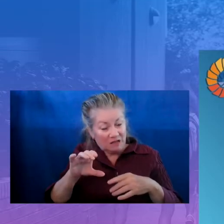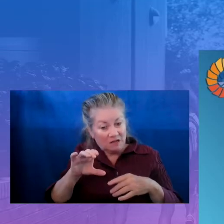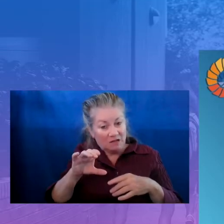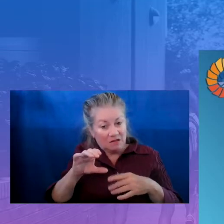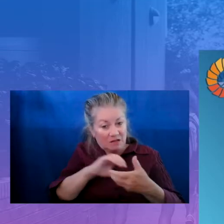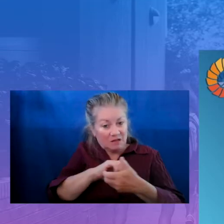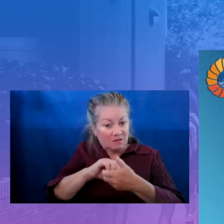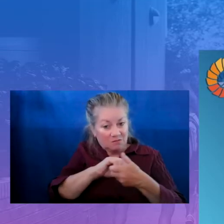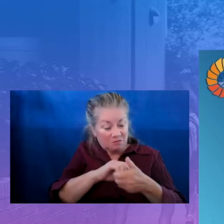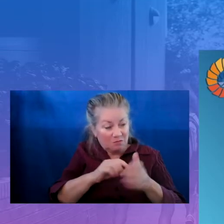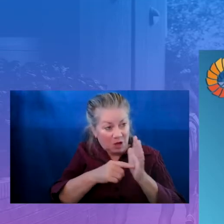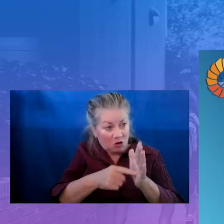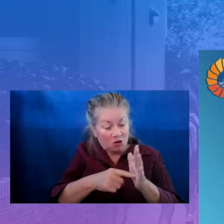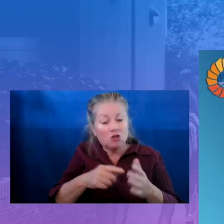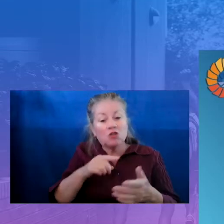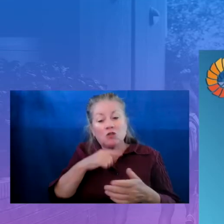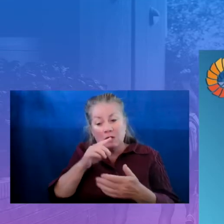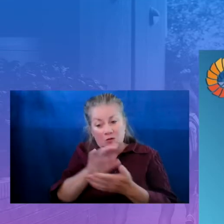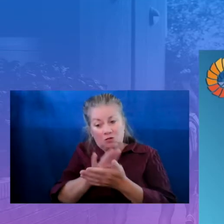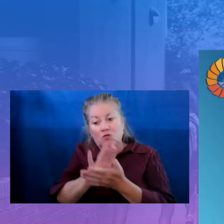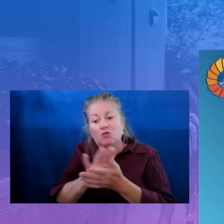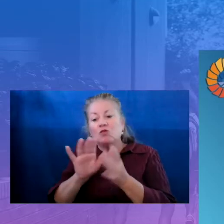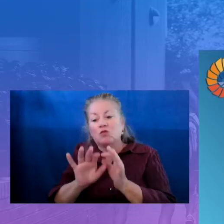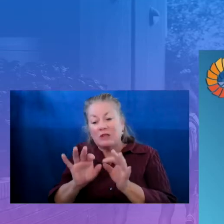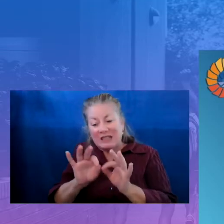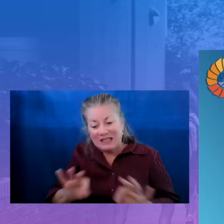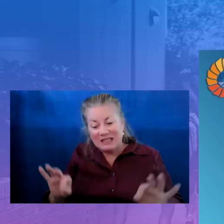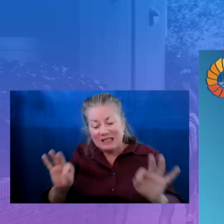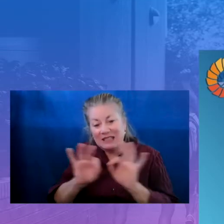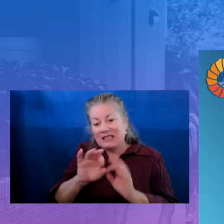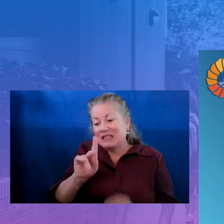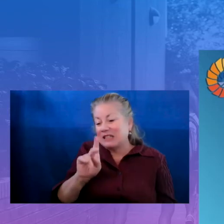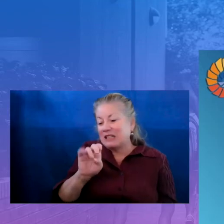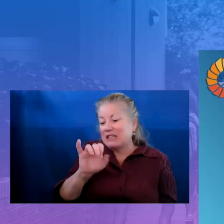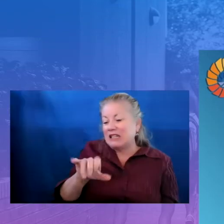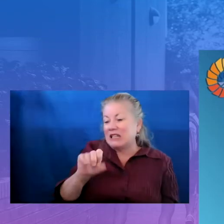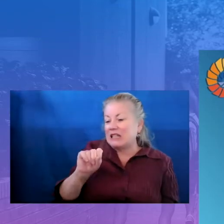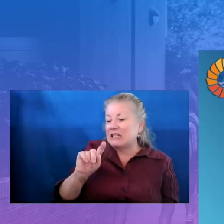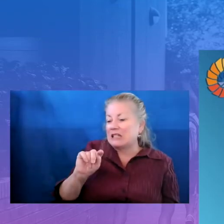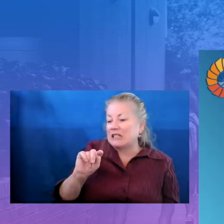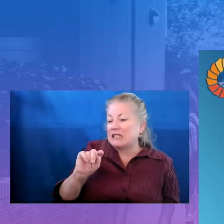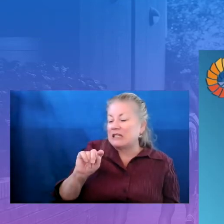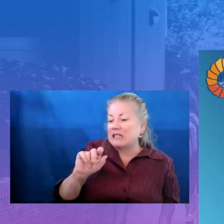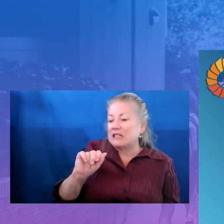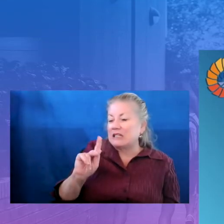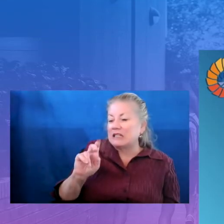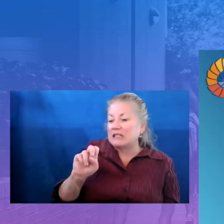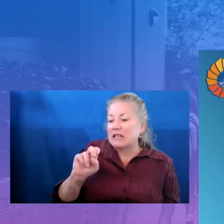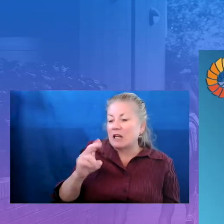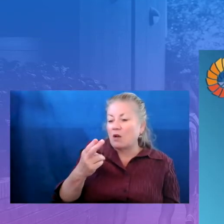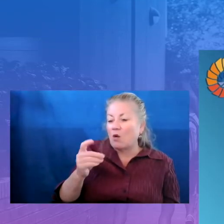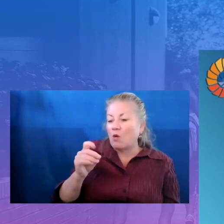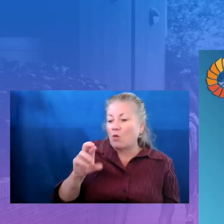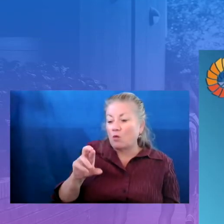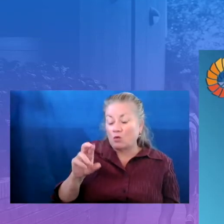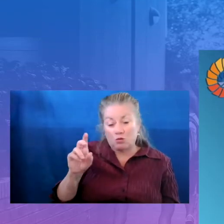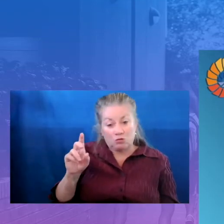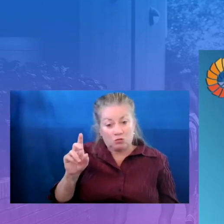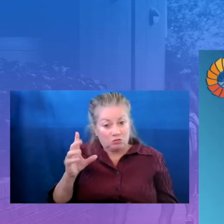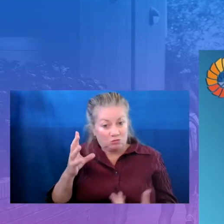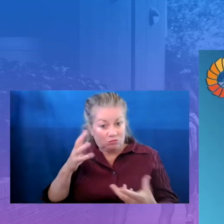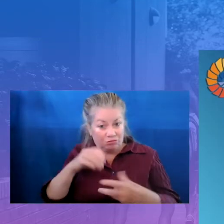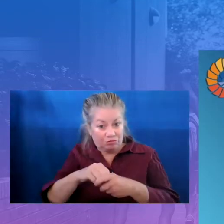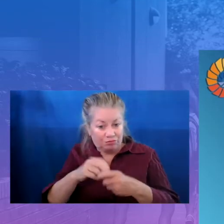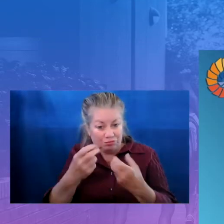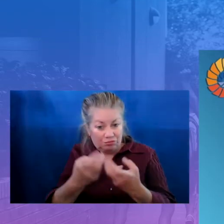Schools was a key stakeholder at the table in the planning process to decide how and if and when we should do